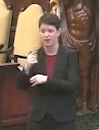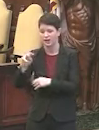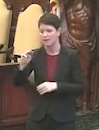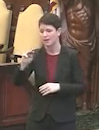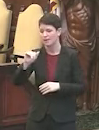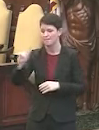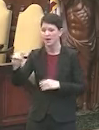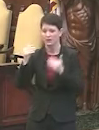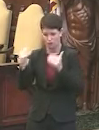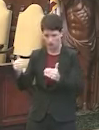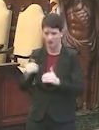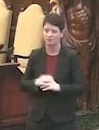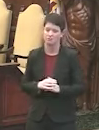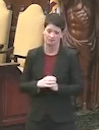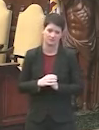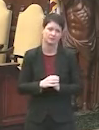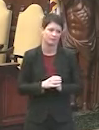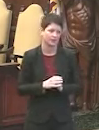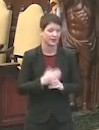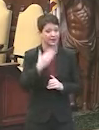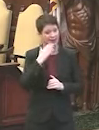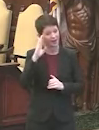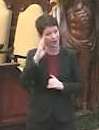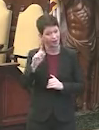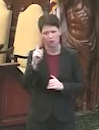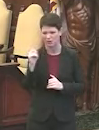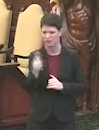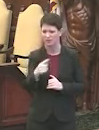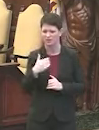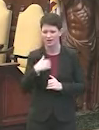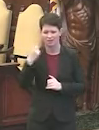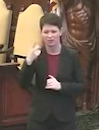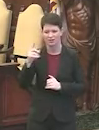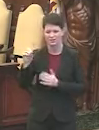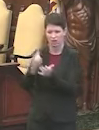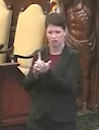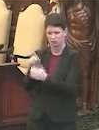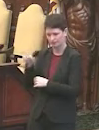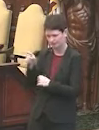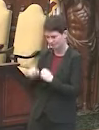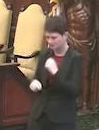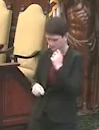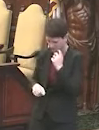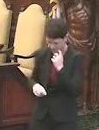Matt, go ahead and unmute. Hi, thank you. I just have one question actually for Dr. Farley.